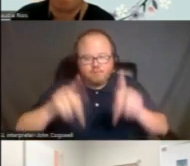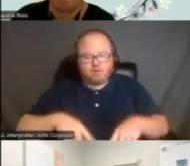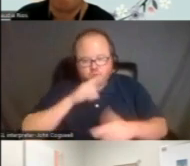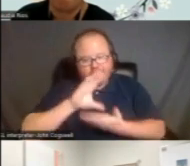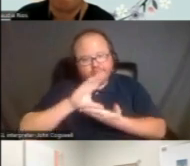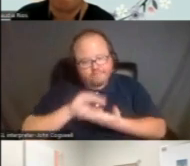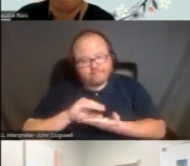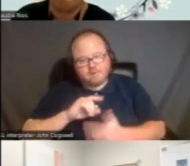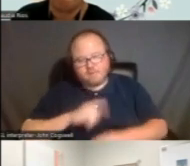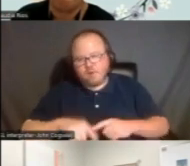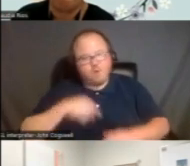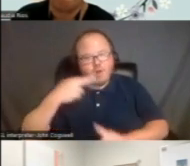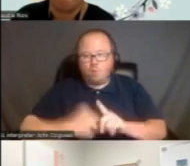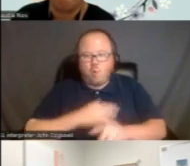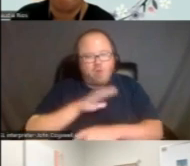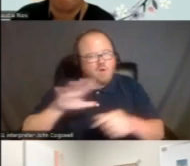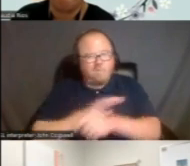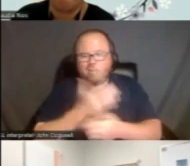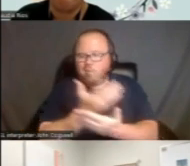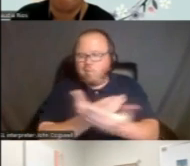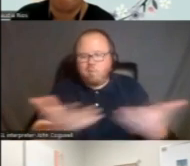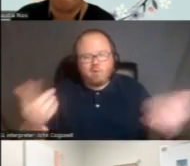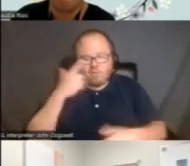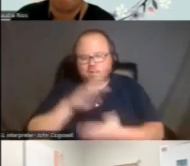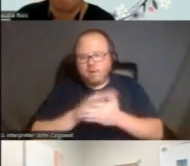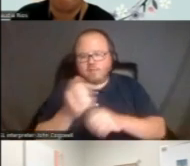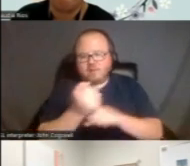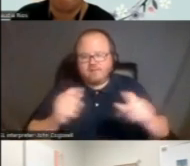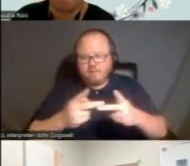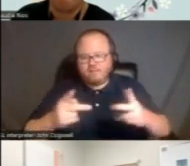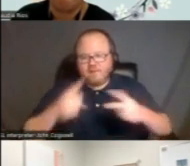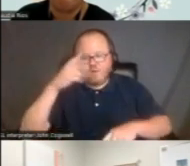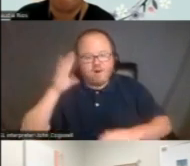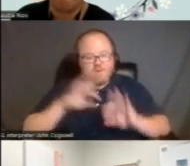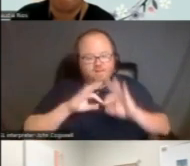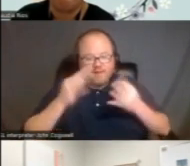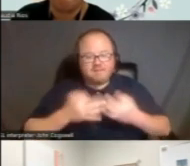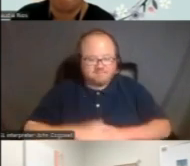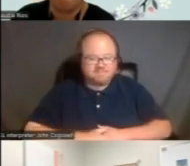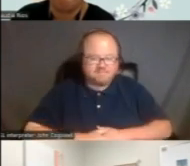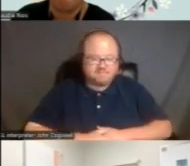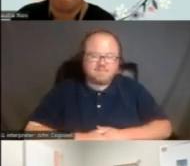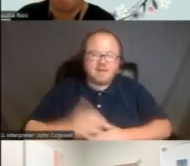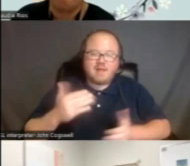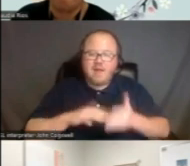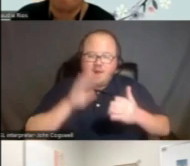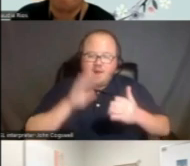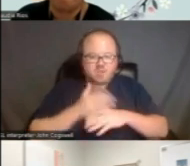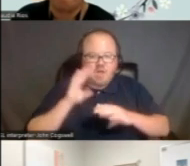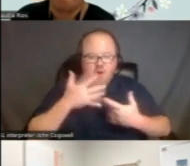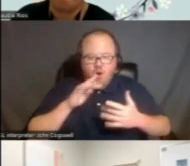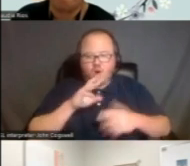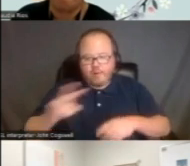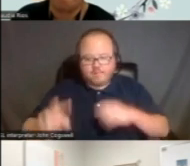but we ran out the whole thing for, to make it a safe place for our families. So, so thank you. And I'll share our website, uh,